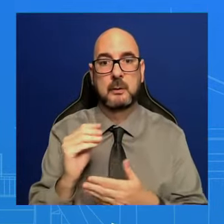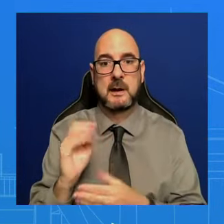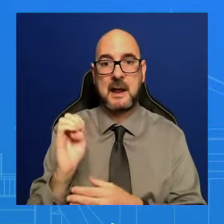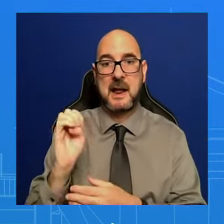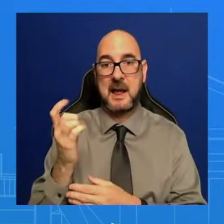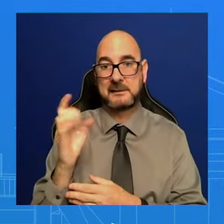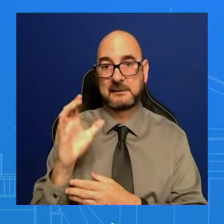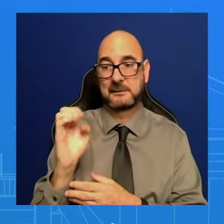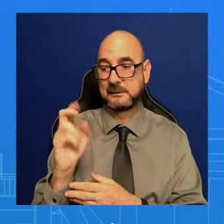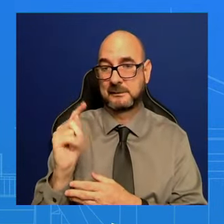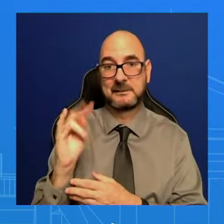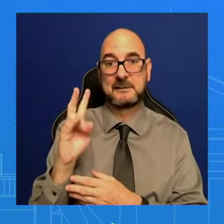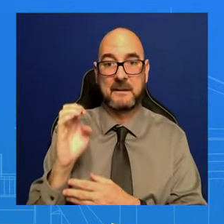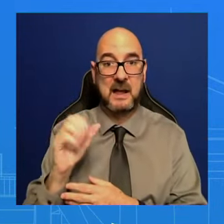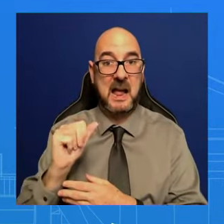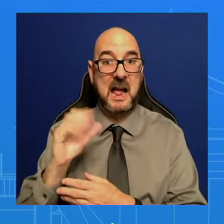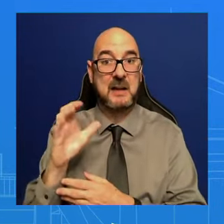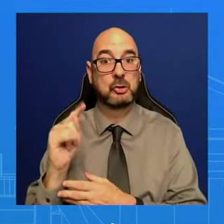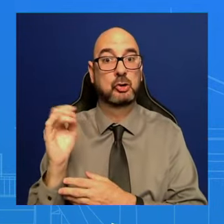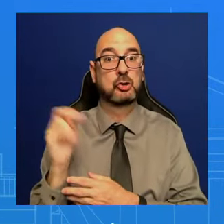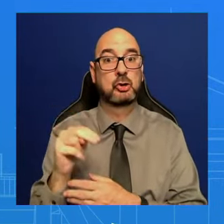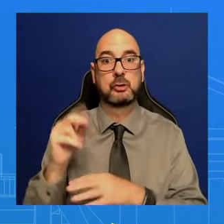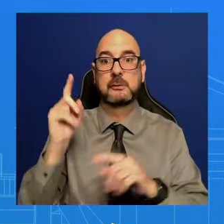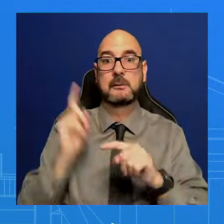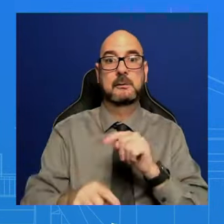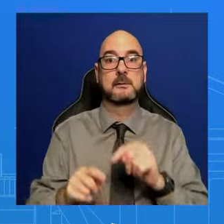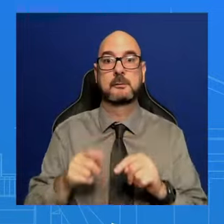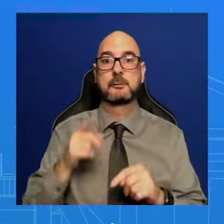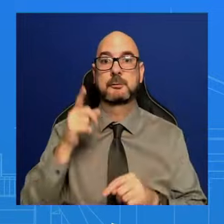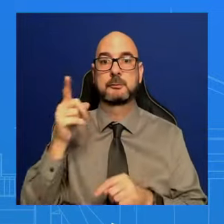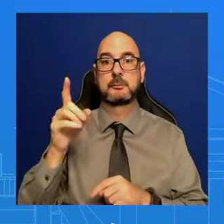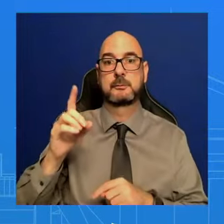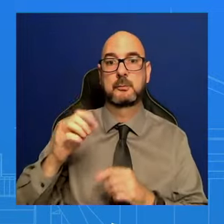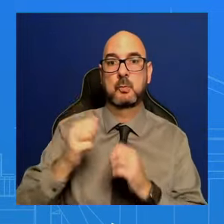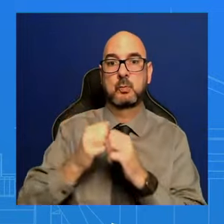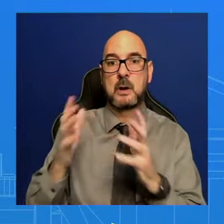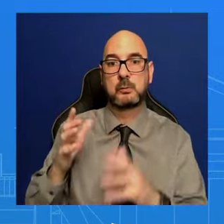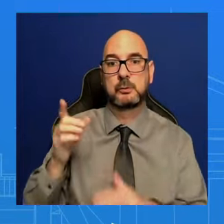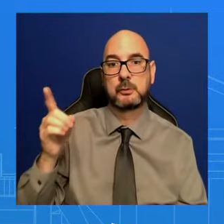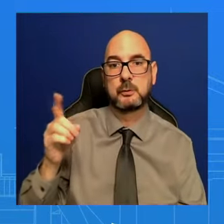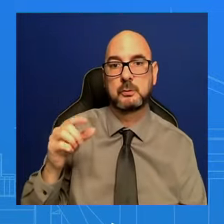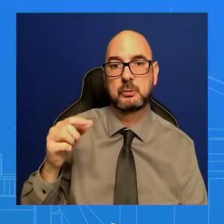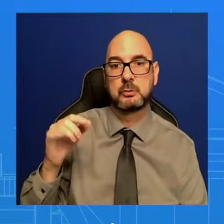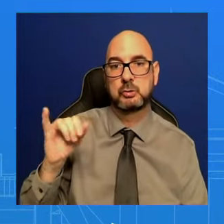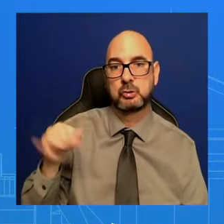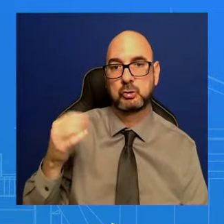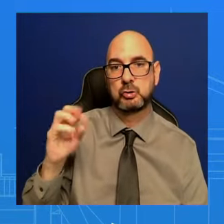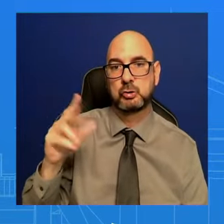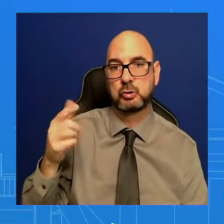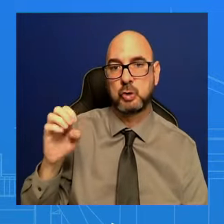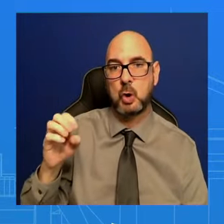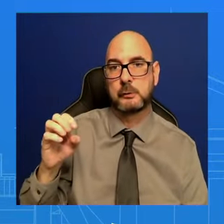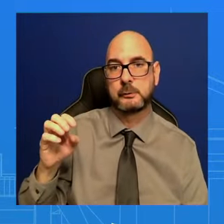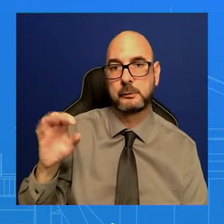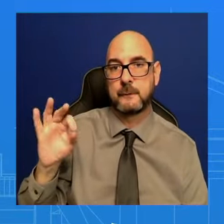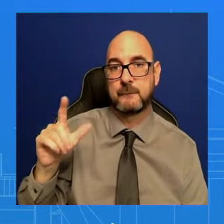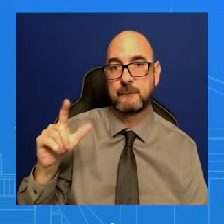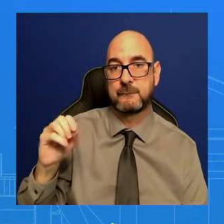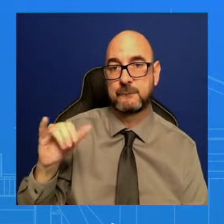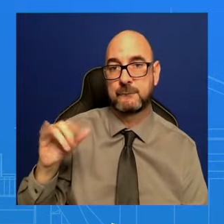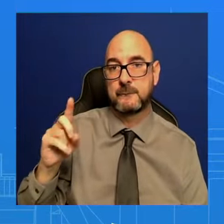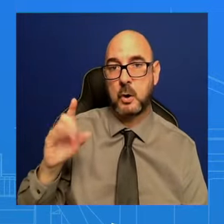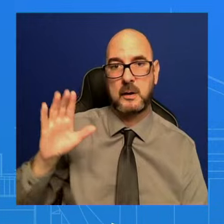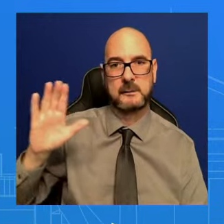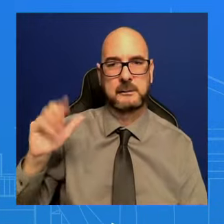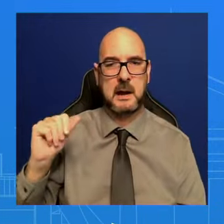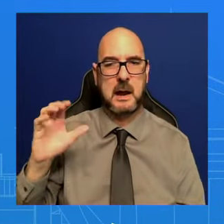move on the George Floyd Justice and Policing Act. You know that. You covered that. He took actions from where he could, from here, from the federal